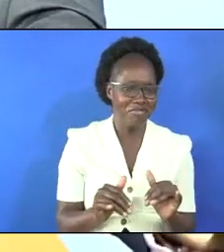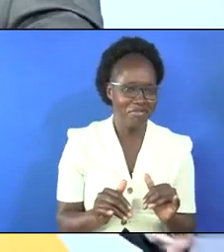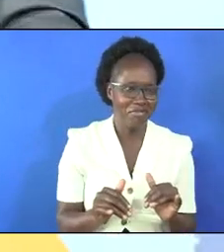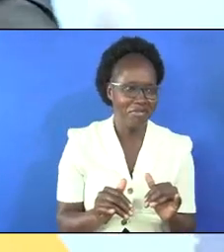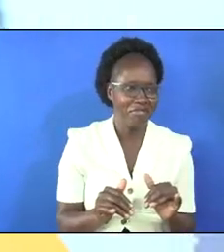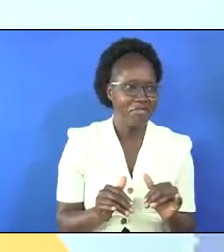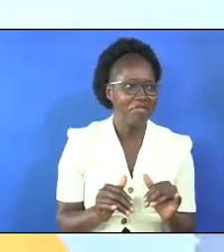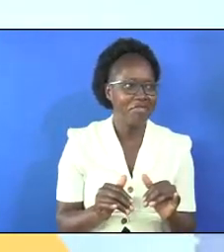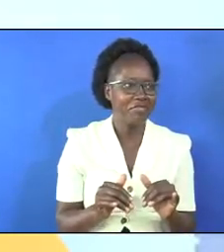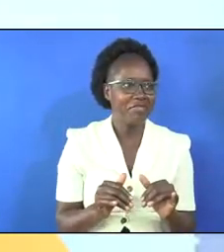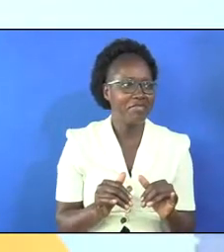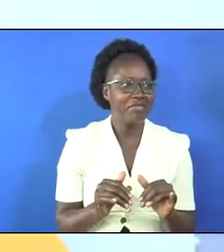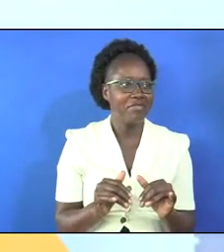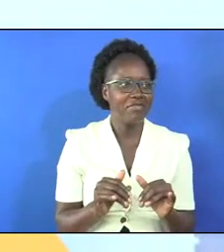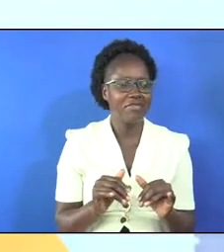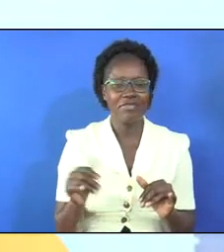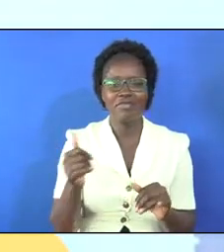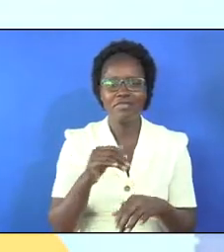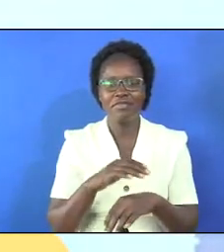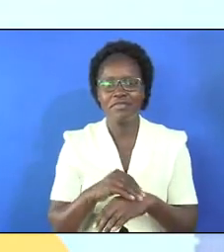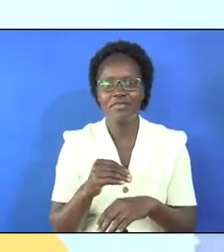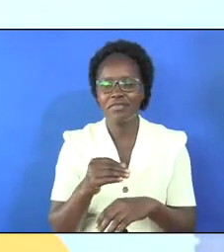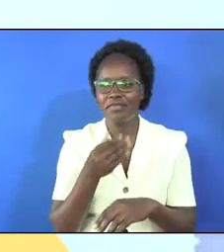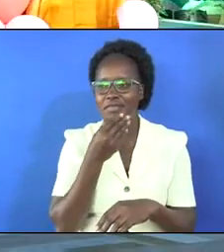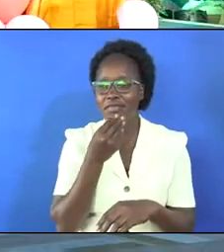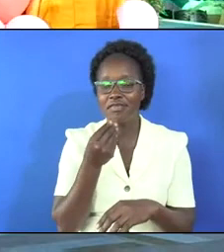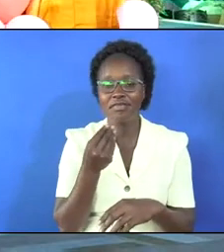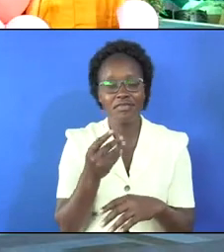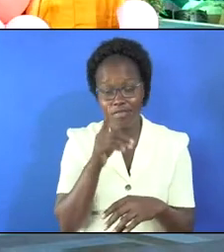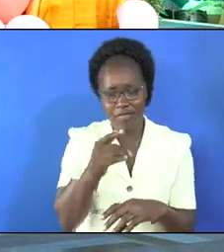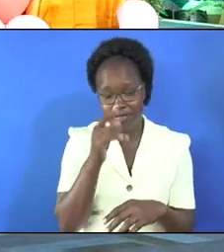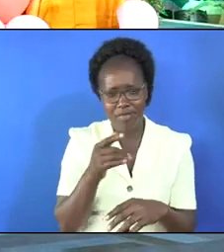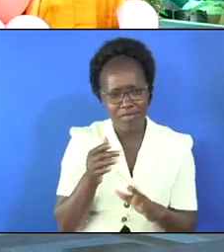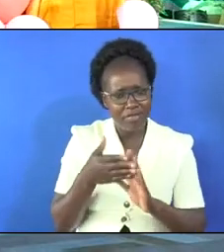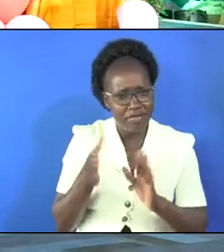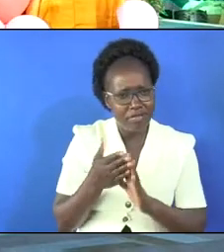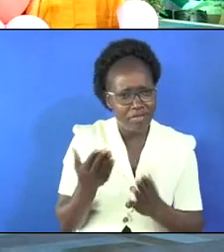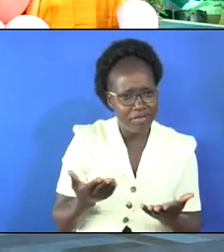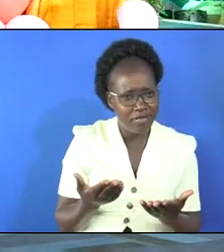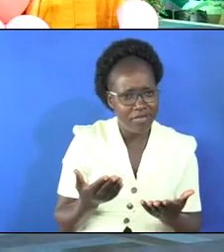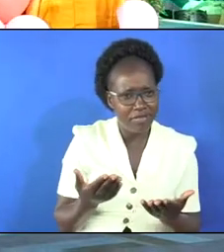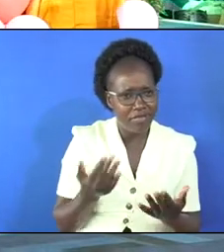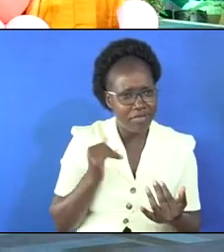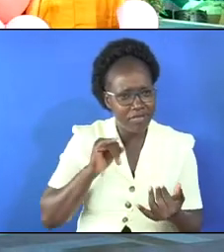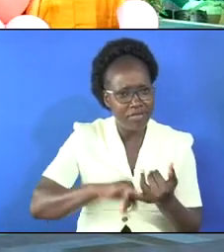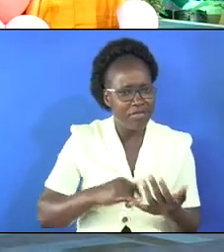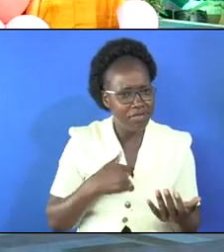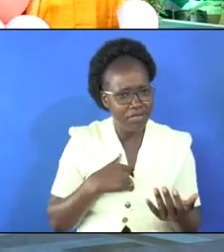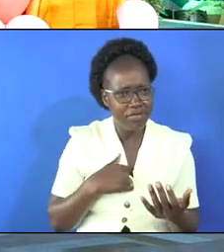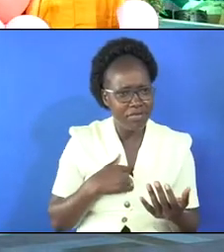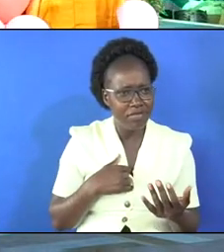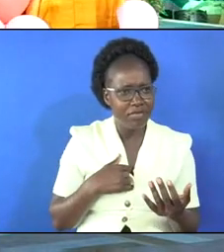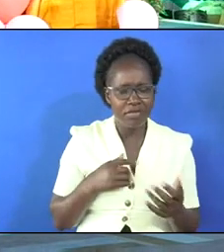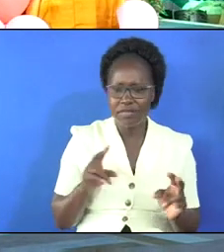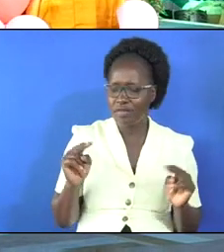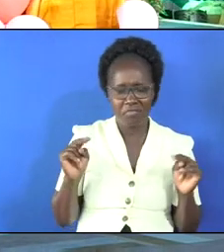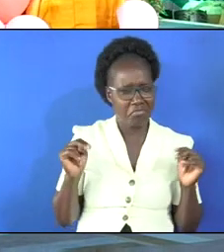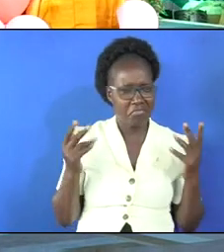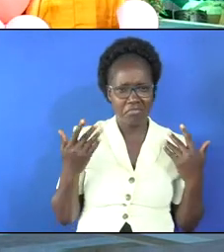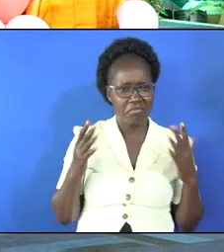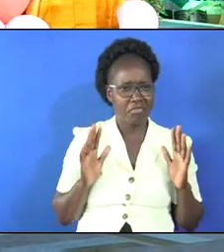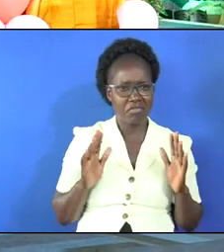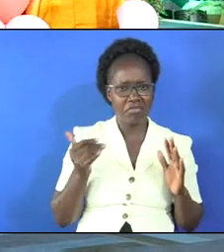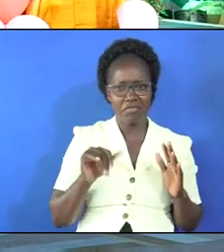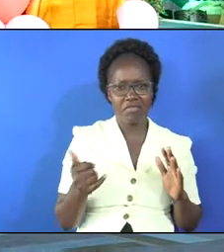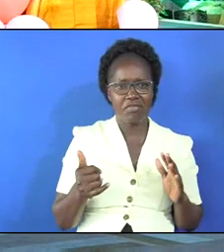so even when when you just get another man who is very serious and say excuse me christine will you mind joining me he said no i don't want i don't